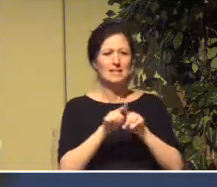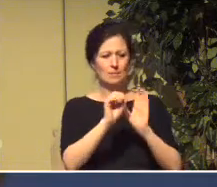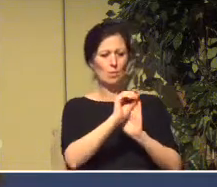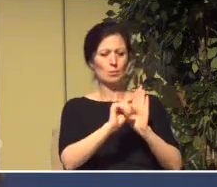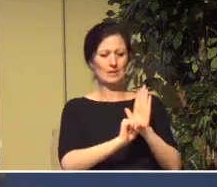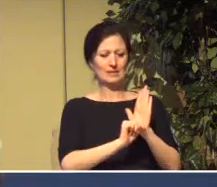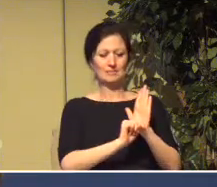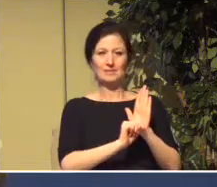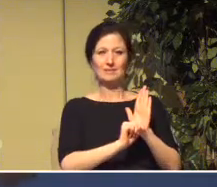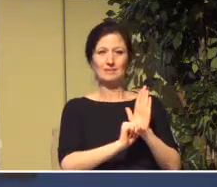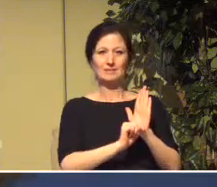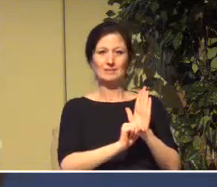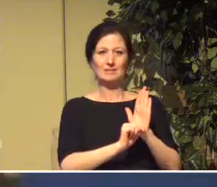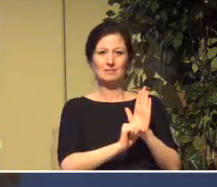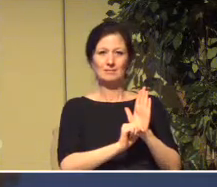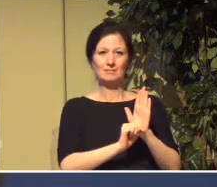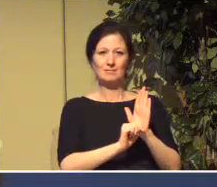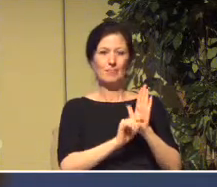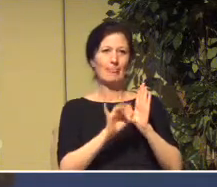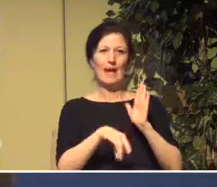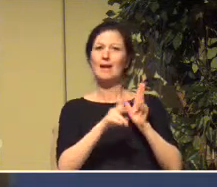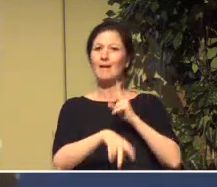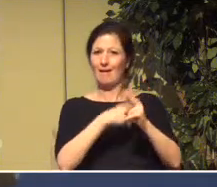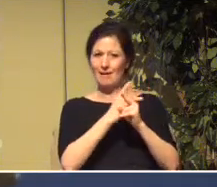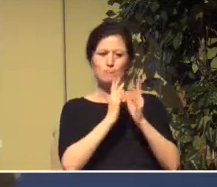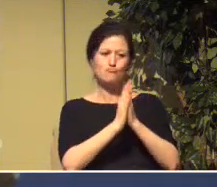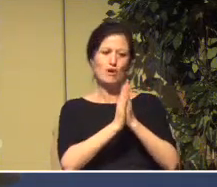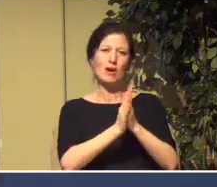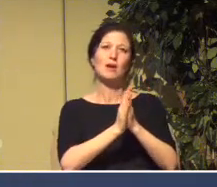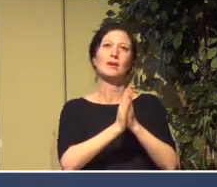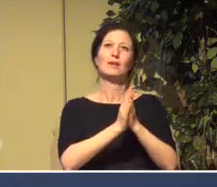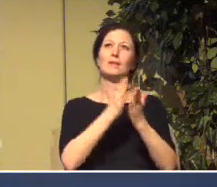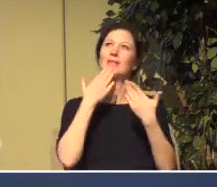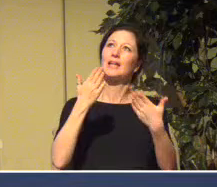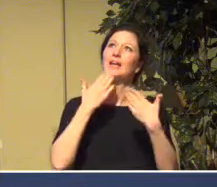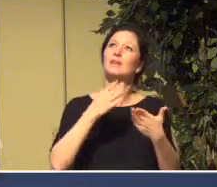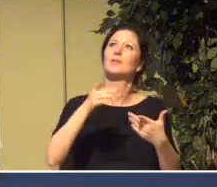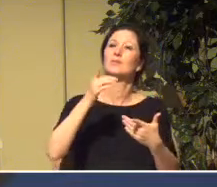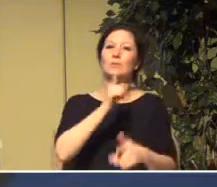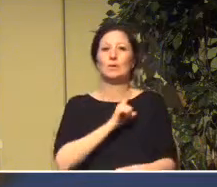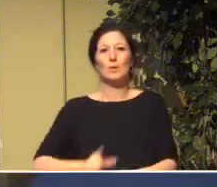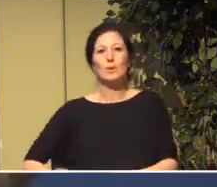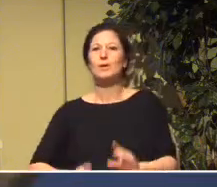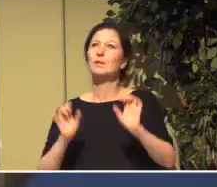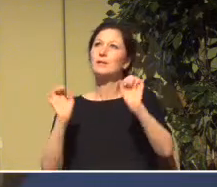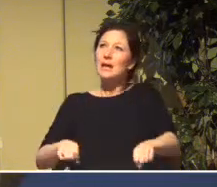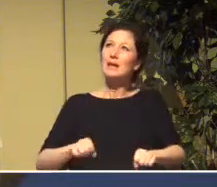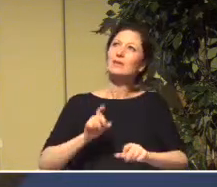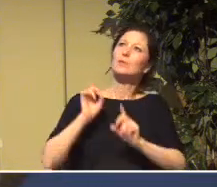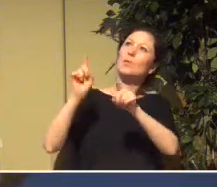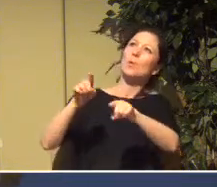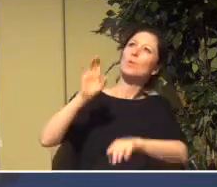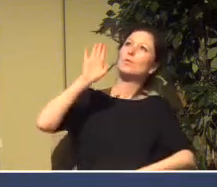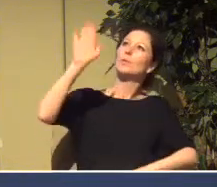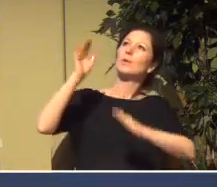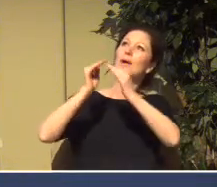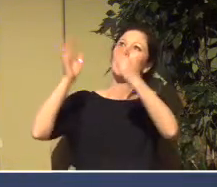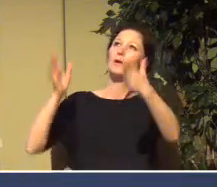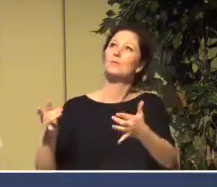that kind of language and the kind of praying that sometimes happens about, thank you, Lord, that we can come to your house today.